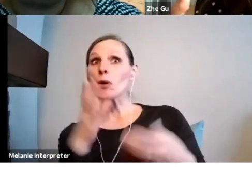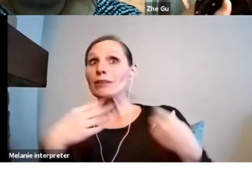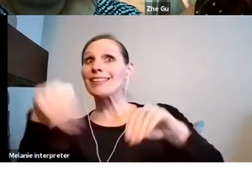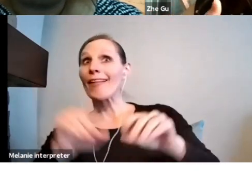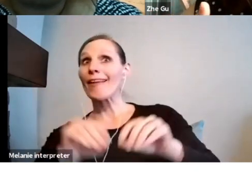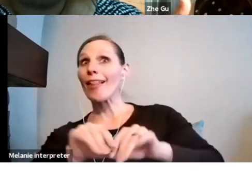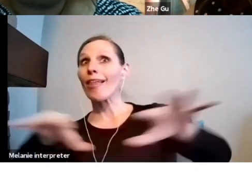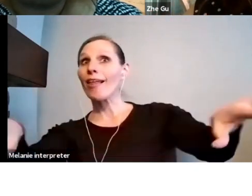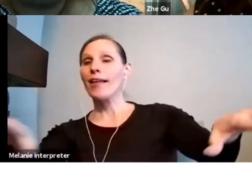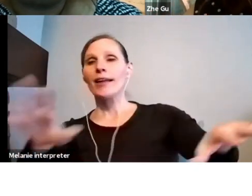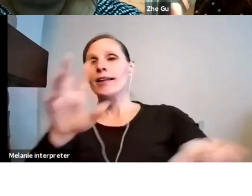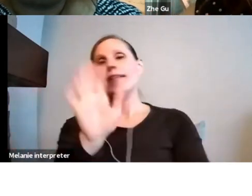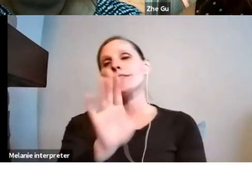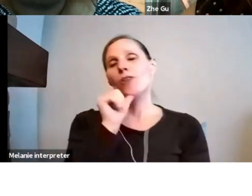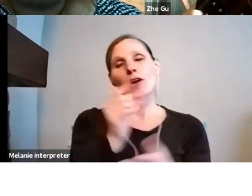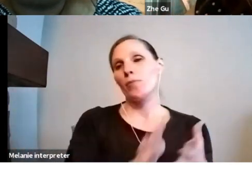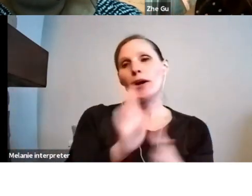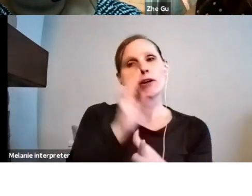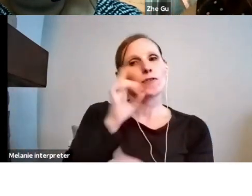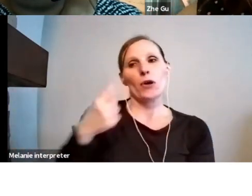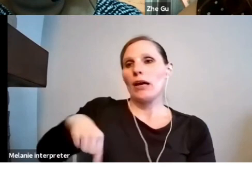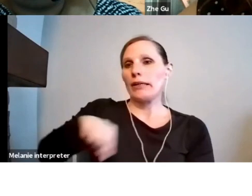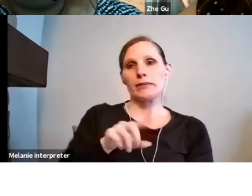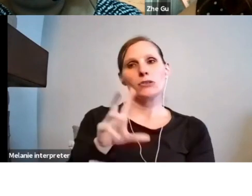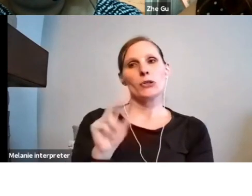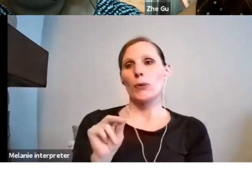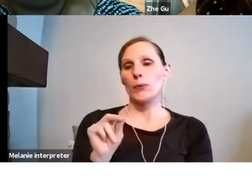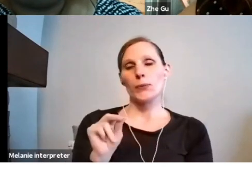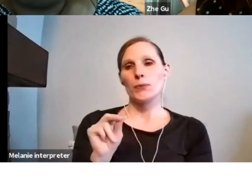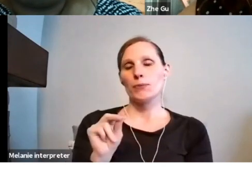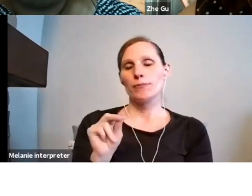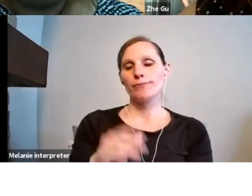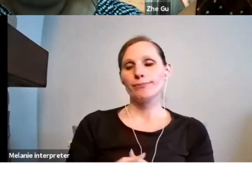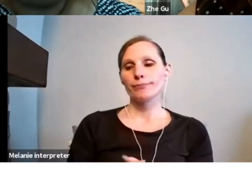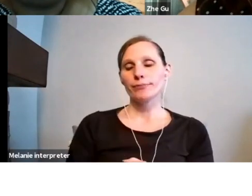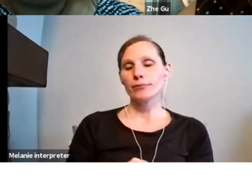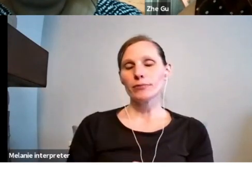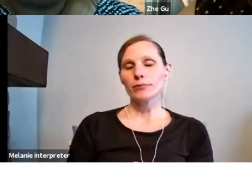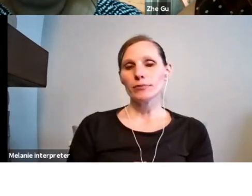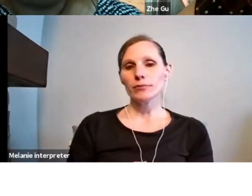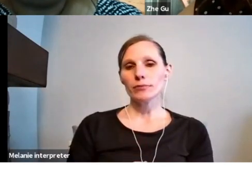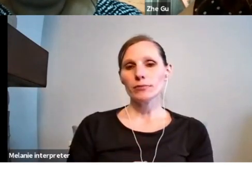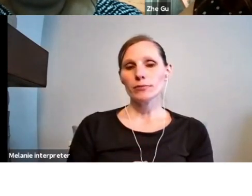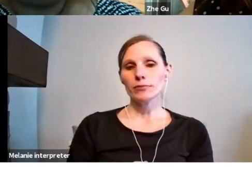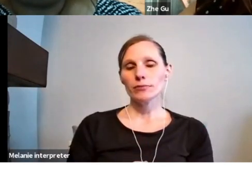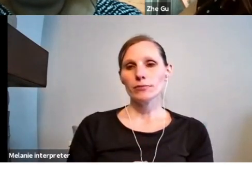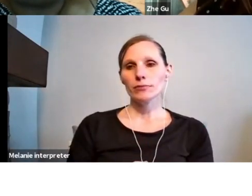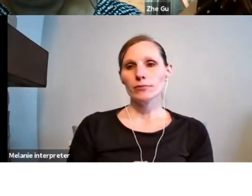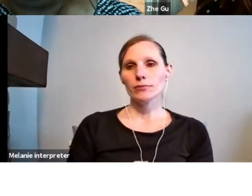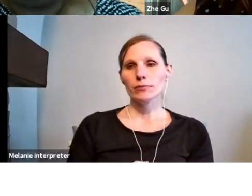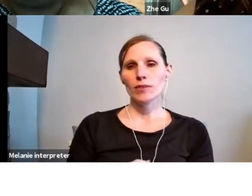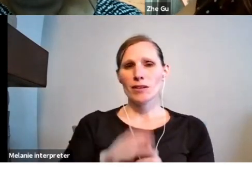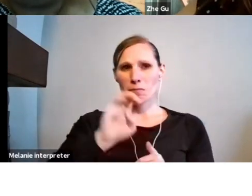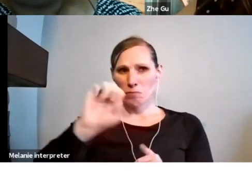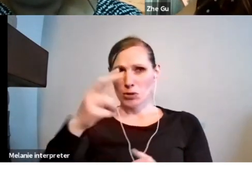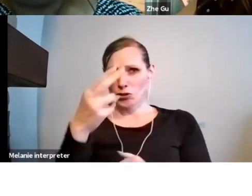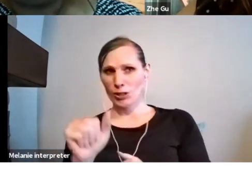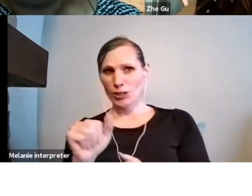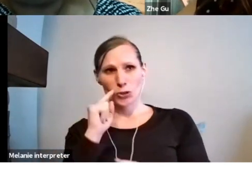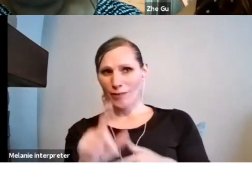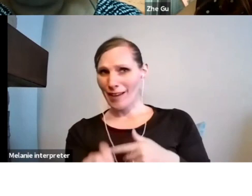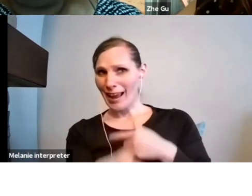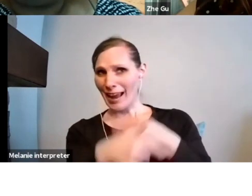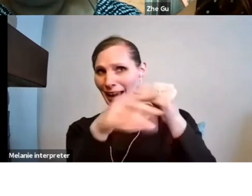terms of our support through our project programs. Orshad, do you have any thoughts on that?